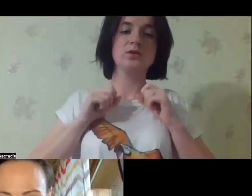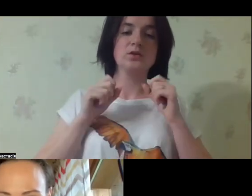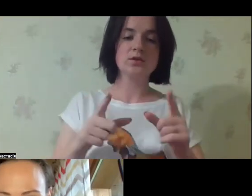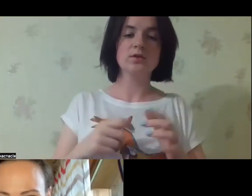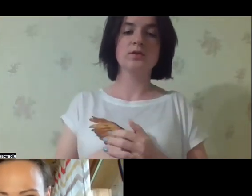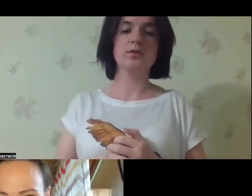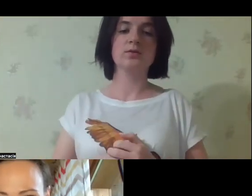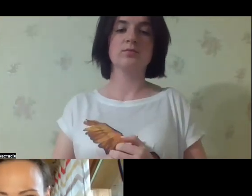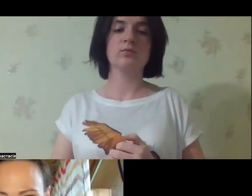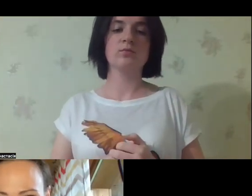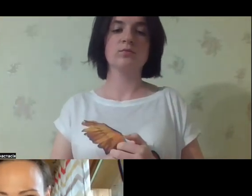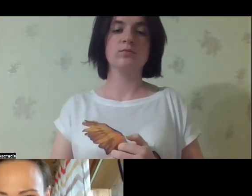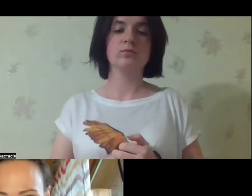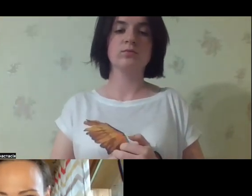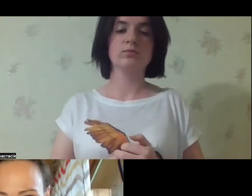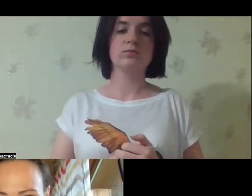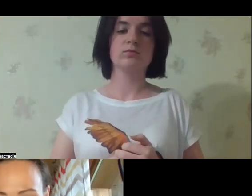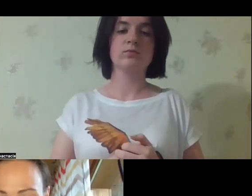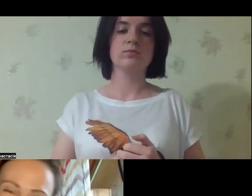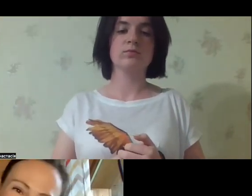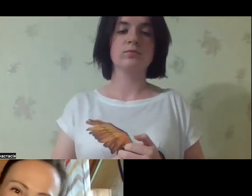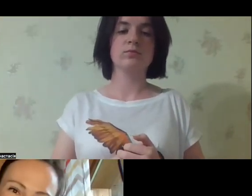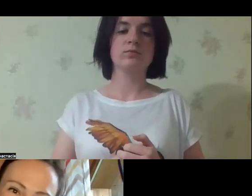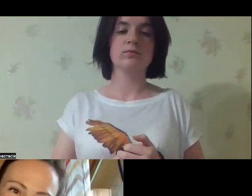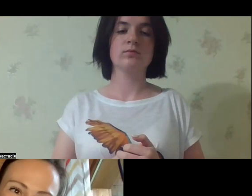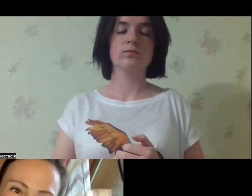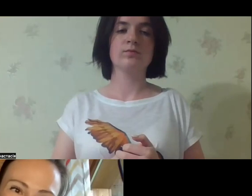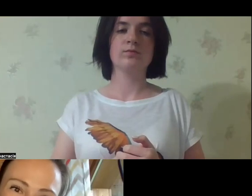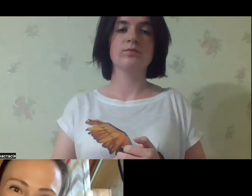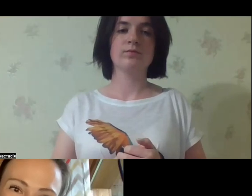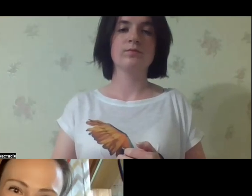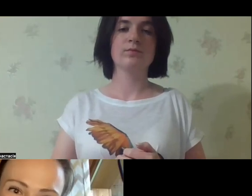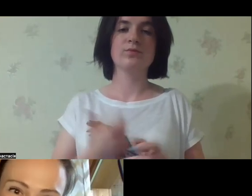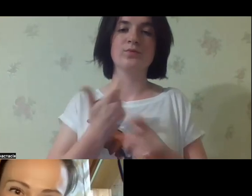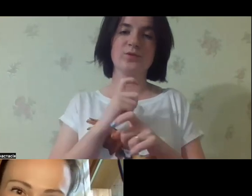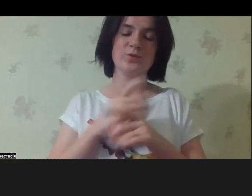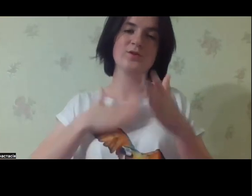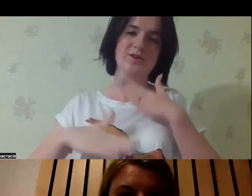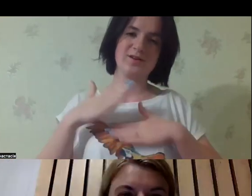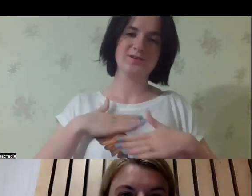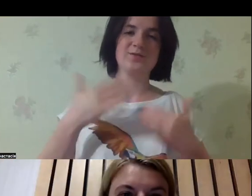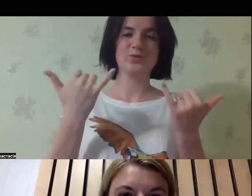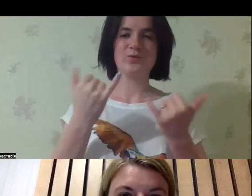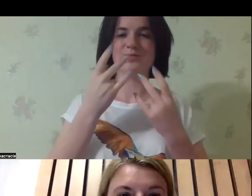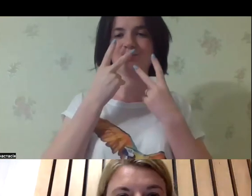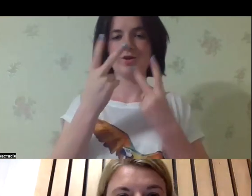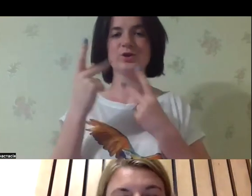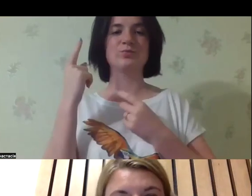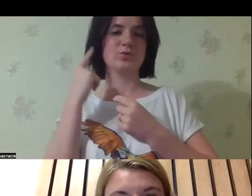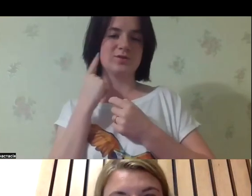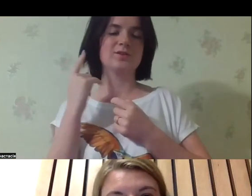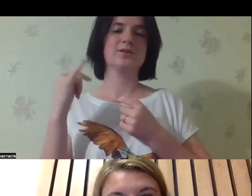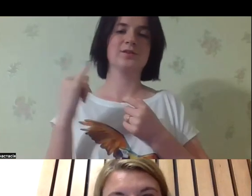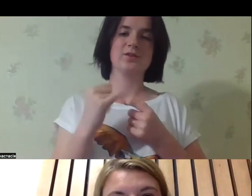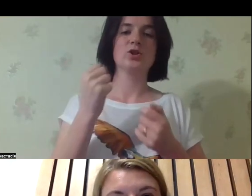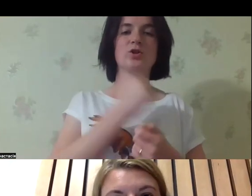But otherwise I'm independent. So I came from my village where I left myself to the train station. We are very happy